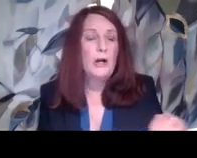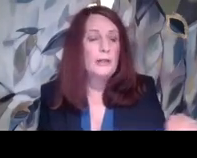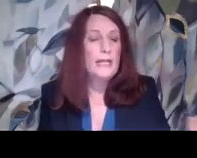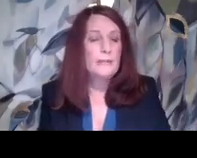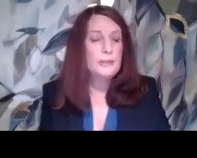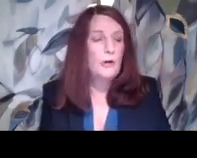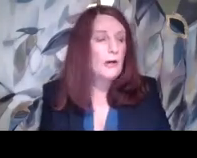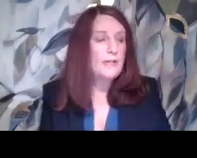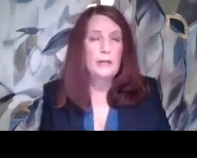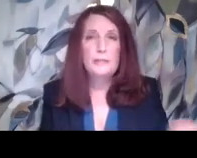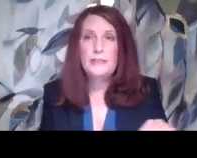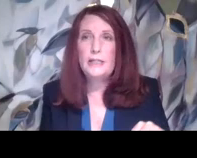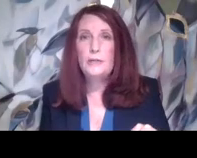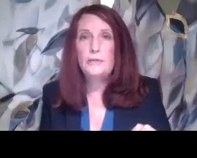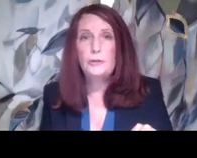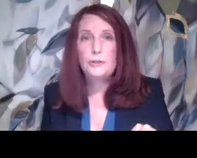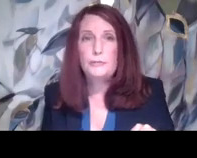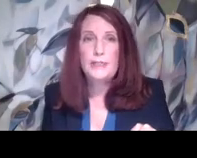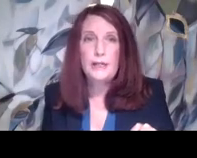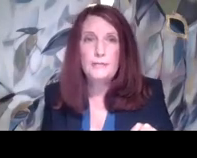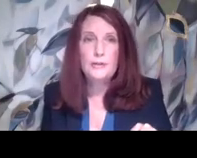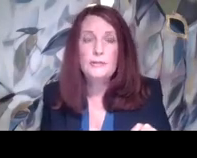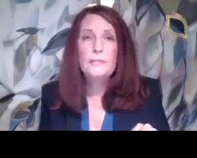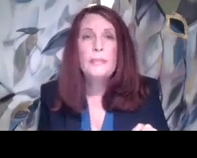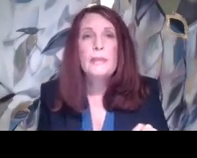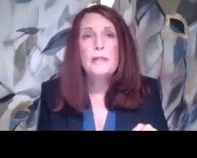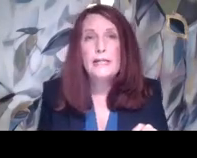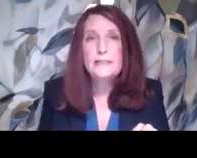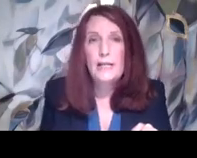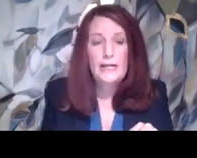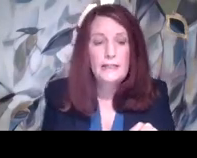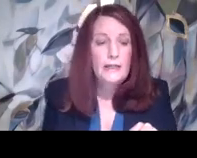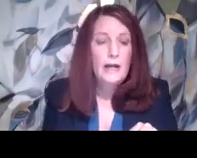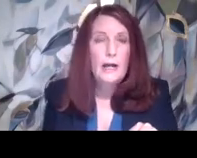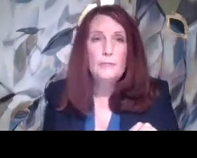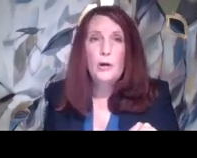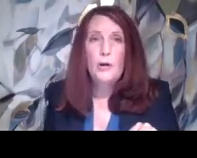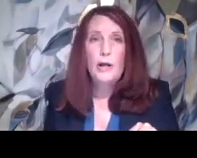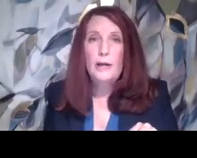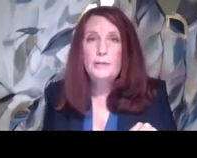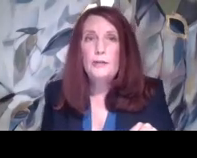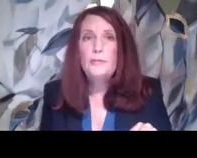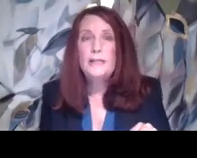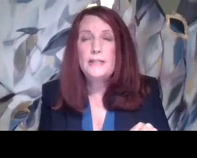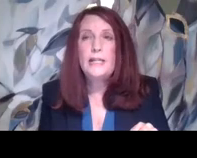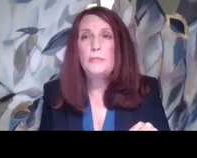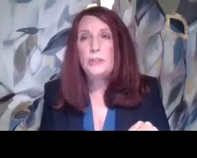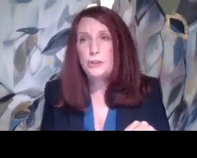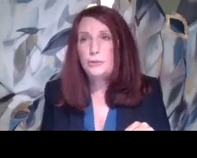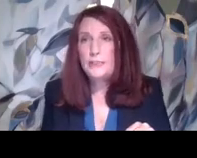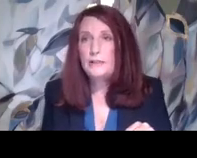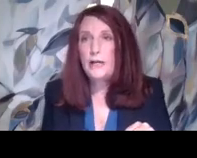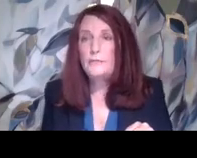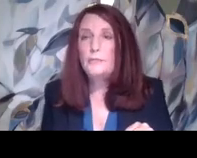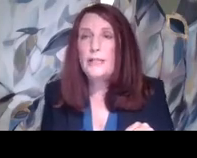they may be on campus or off campus. Any of those could be covered. Next slide. Another big thing in